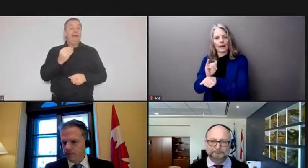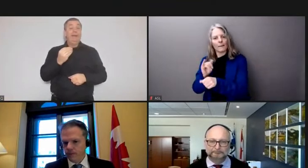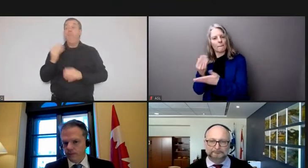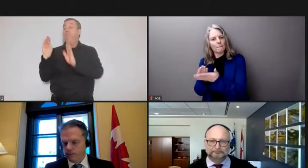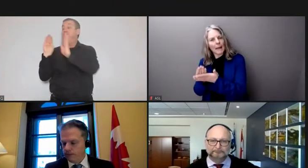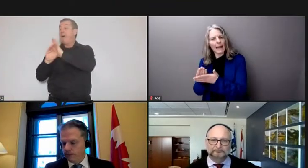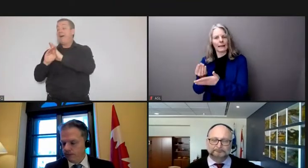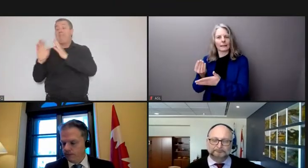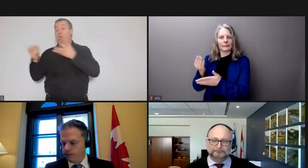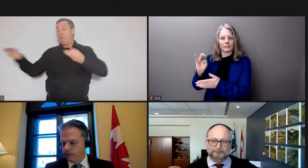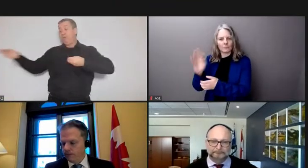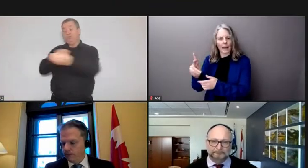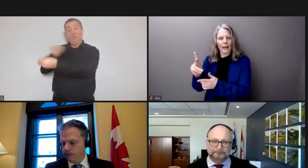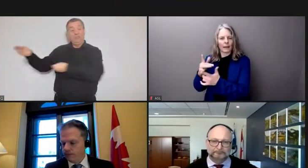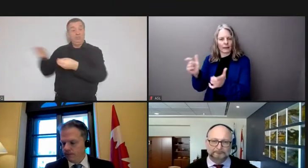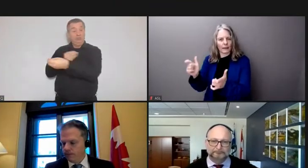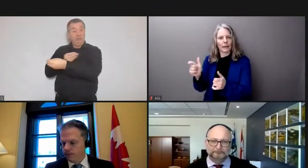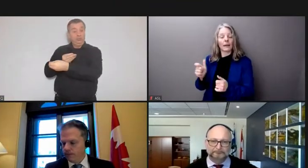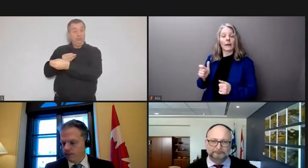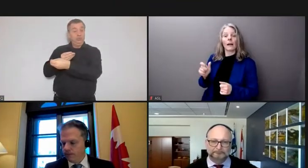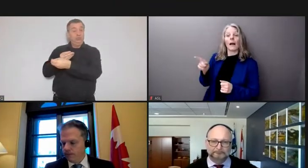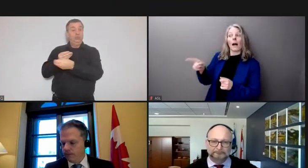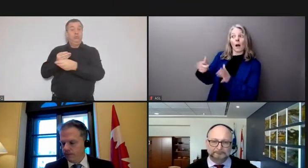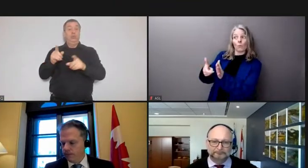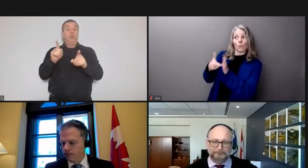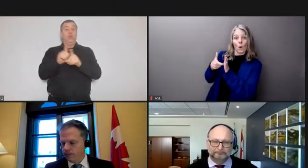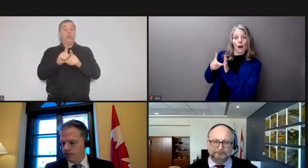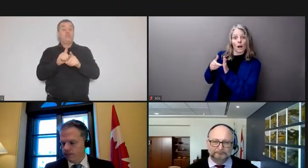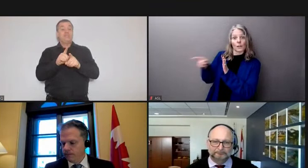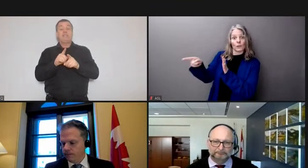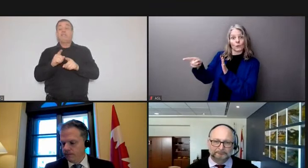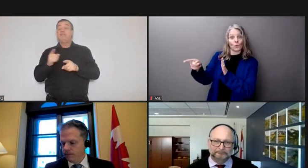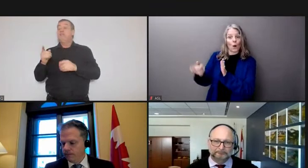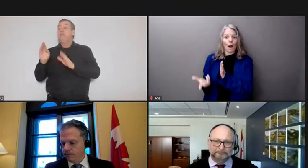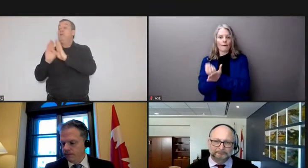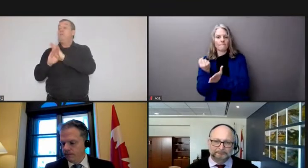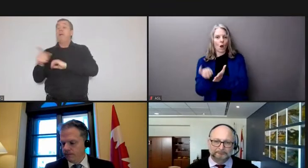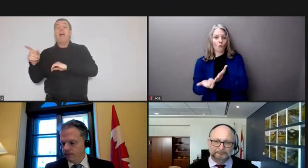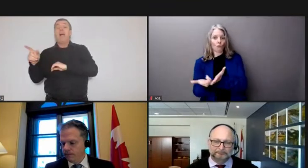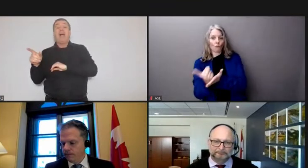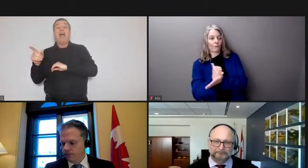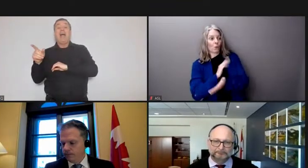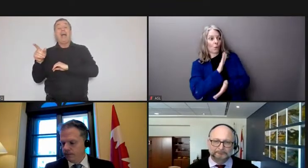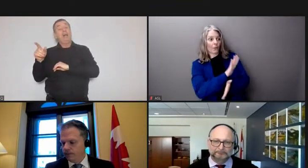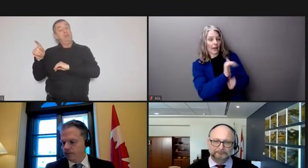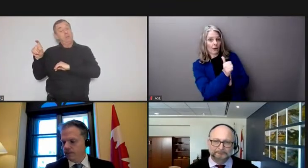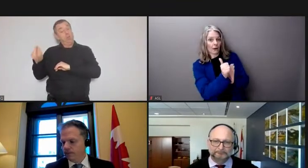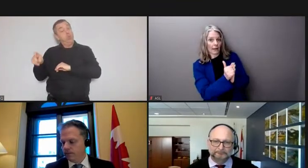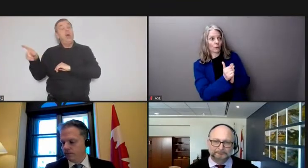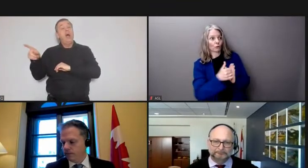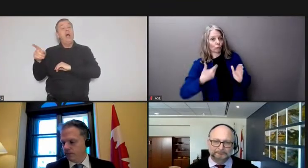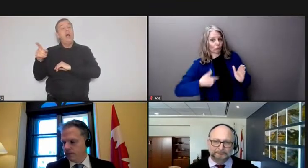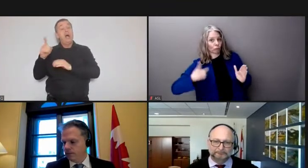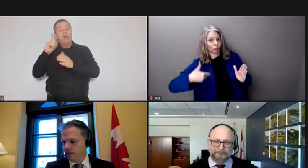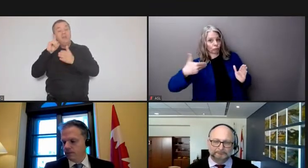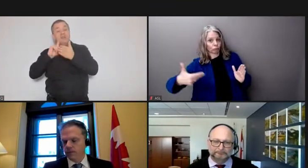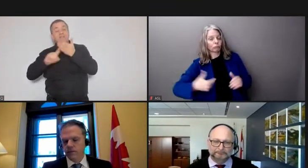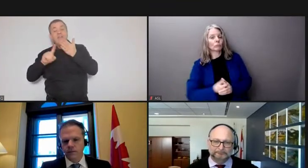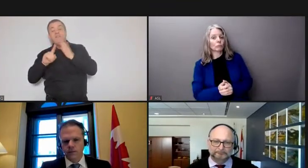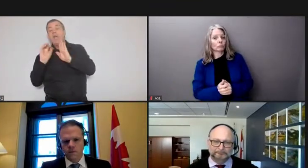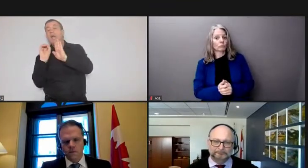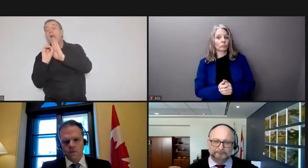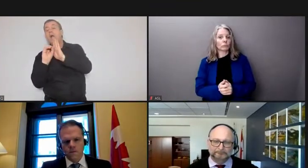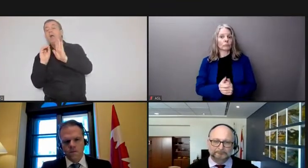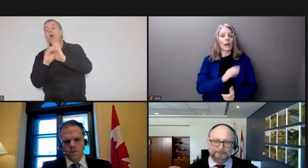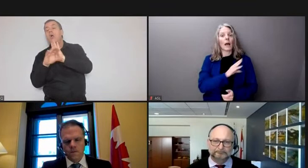requirement of financial services to be reviewing their accounts proactively and the immunity